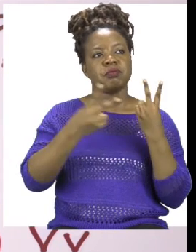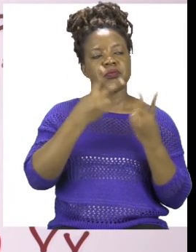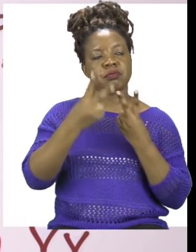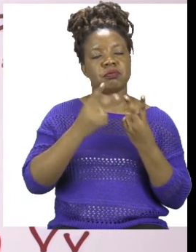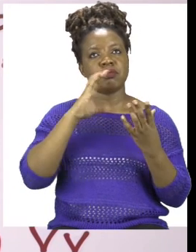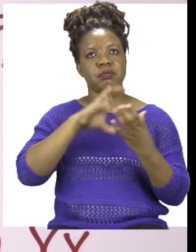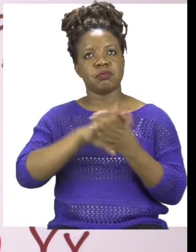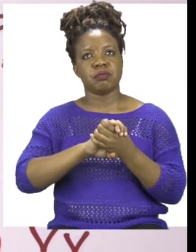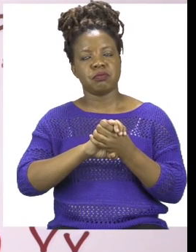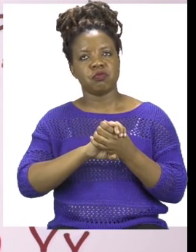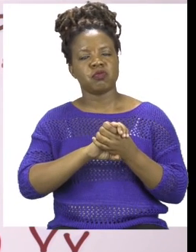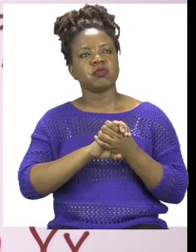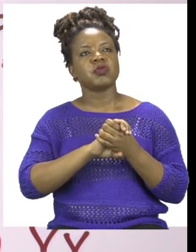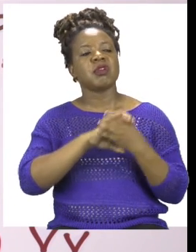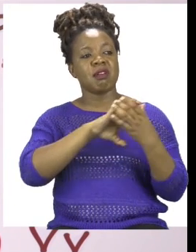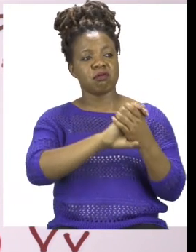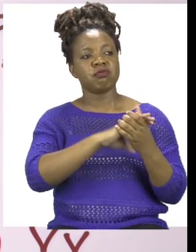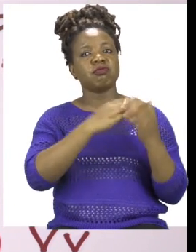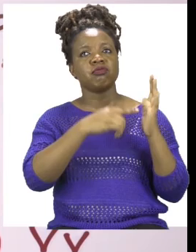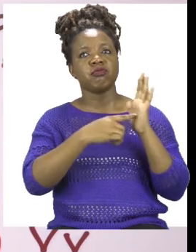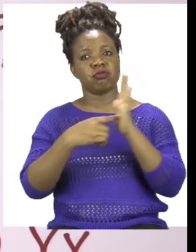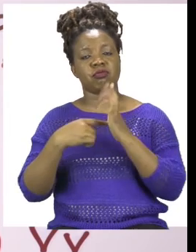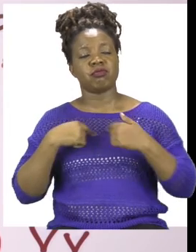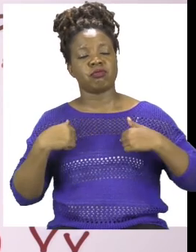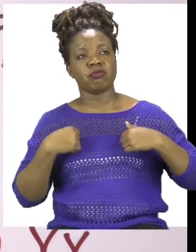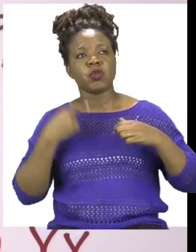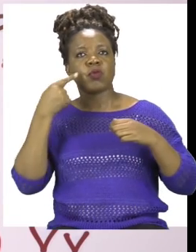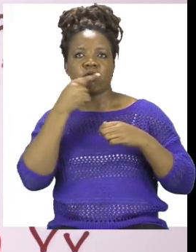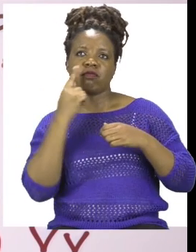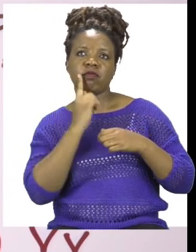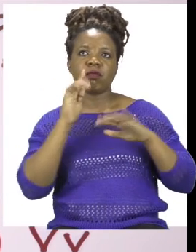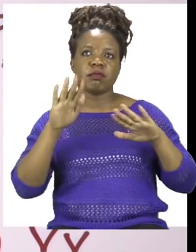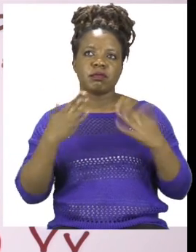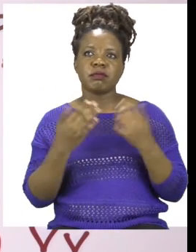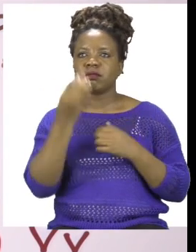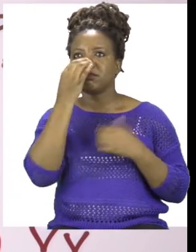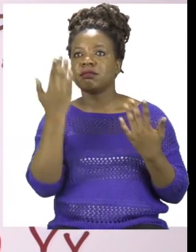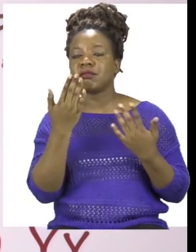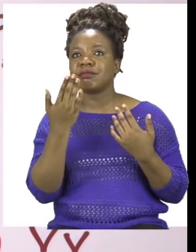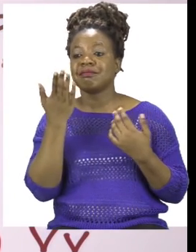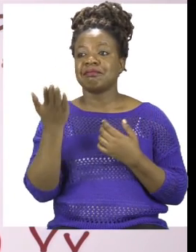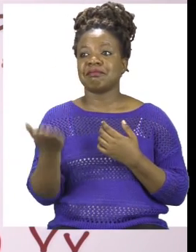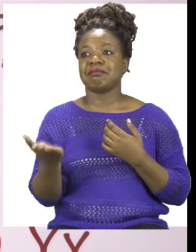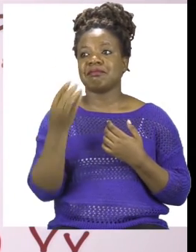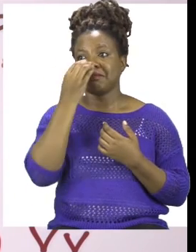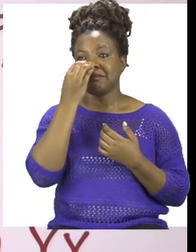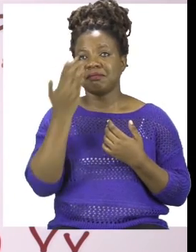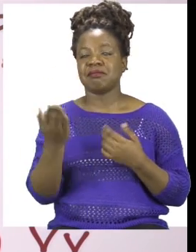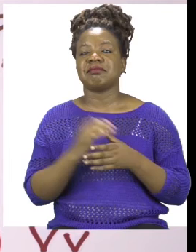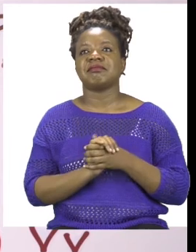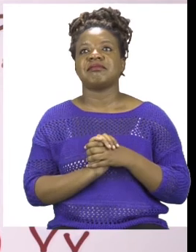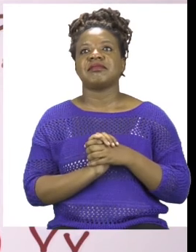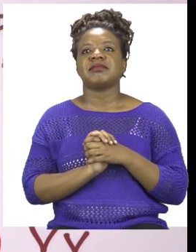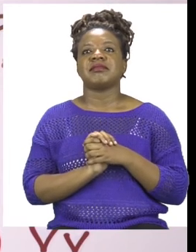us how to brush our teeth nicely. Zosie, are you ready? Wonderful Zosie. So